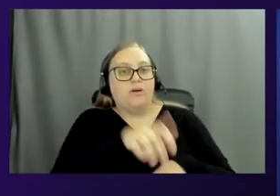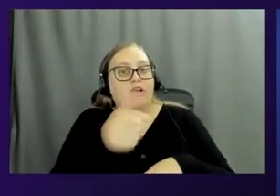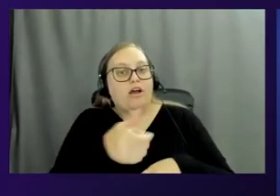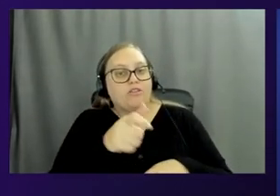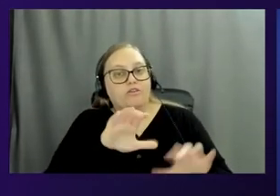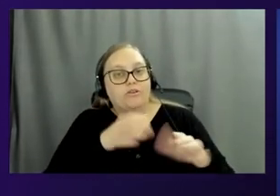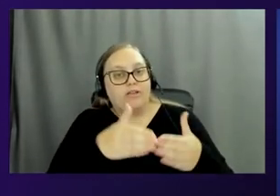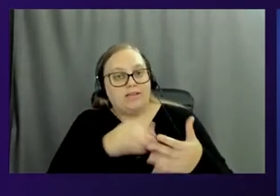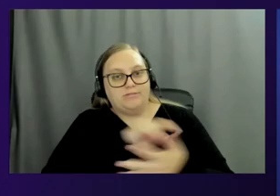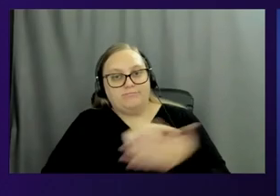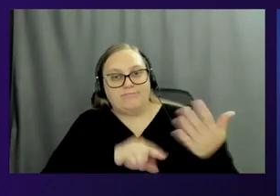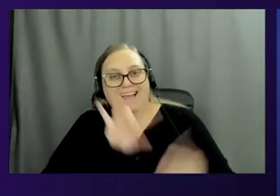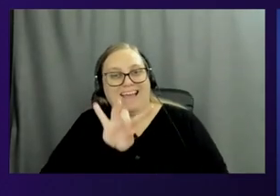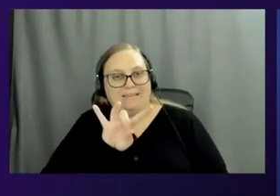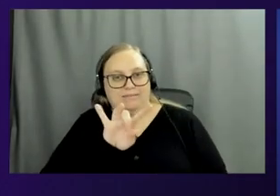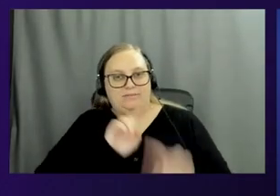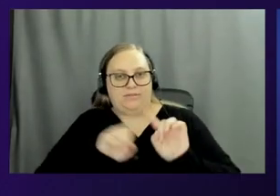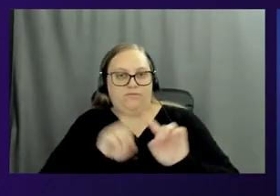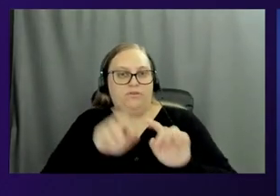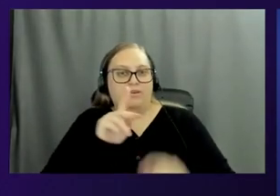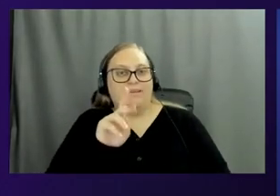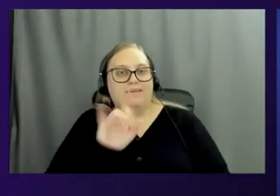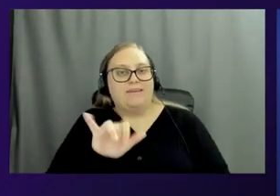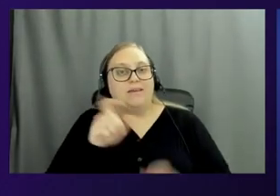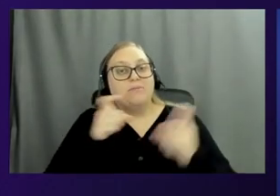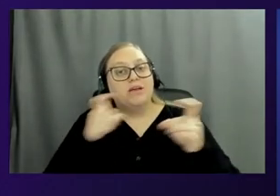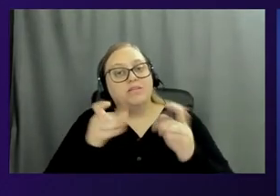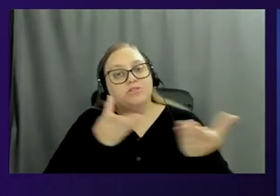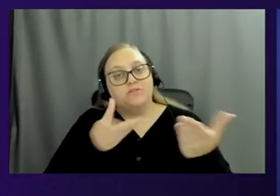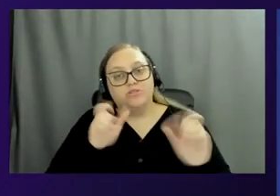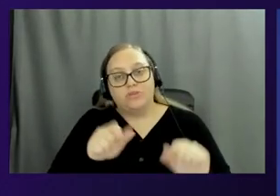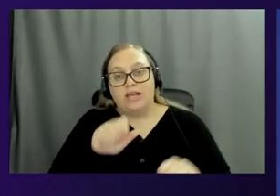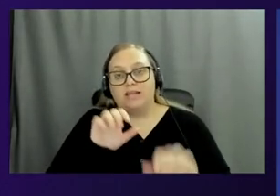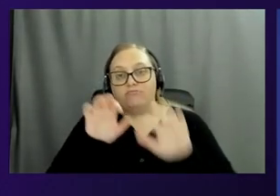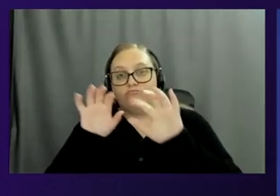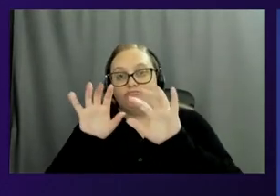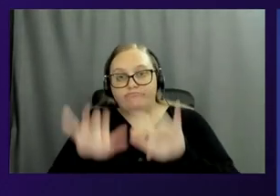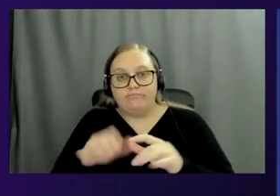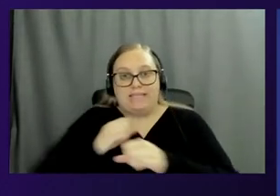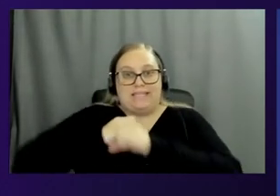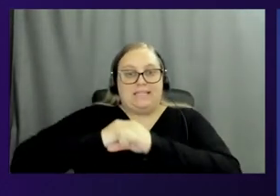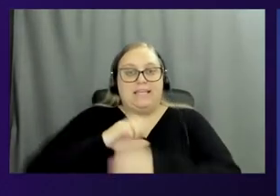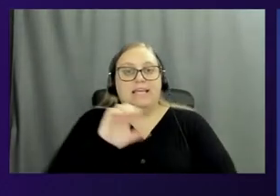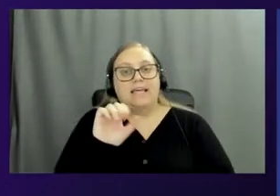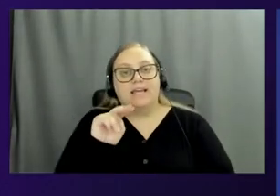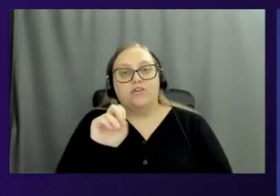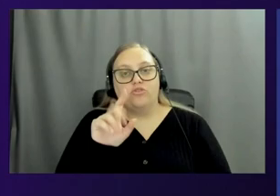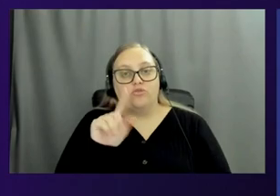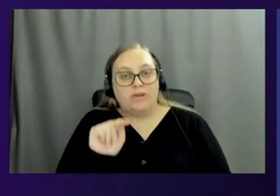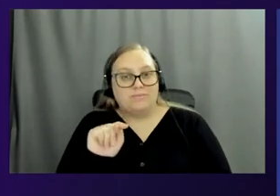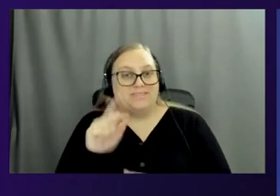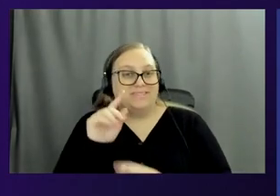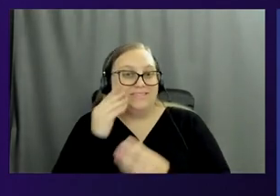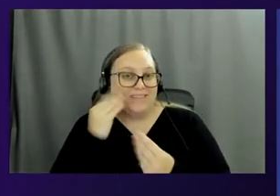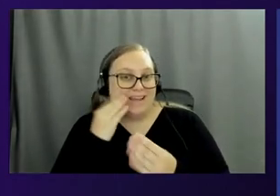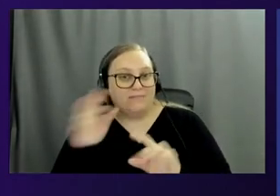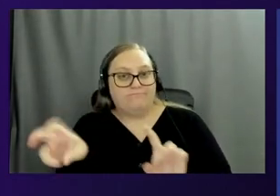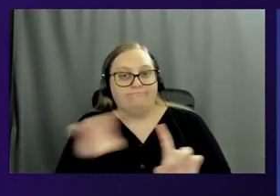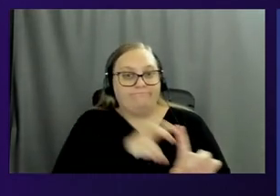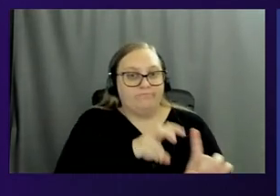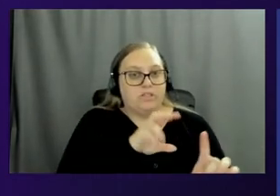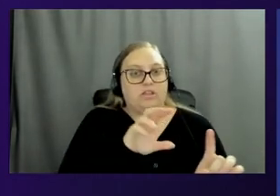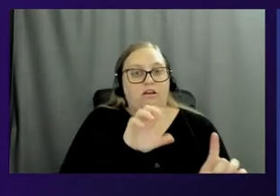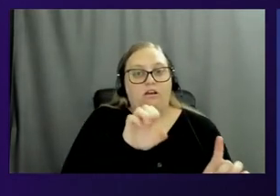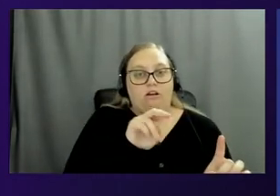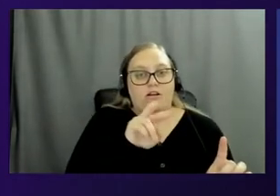the AWS key management service. So you can encrypt data, send it to the Enclave, but how are you going to decrypt it and manage the key and all? And we've